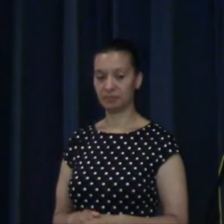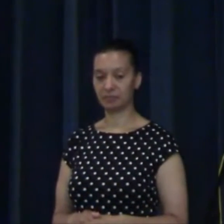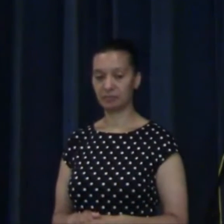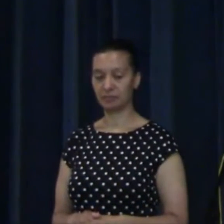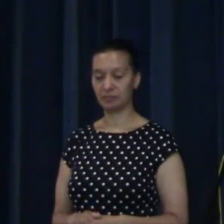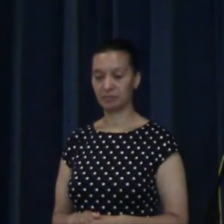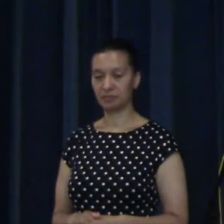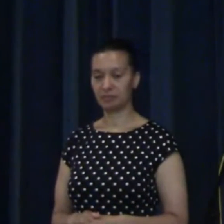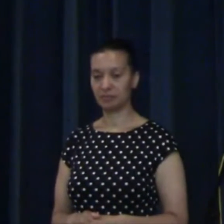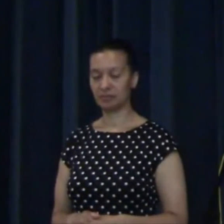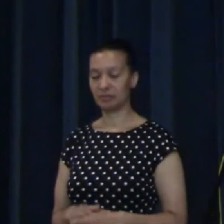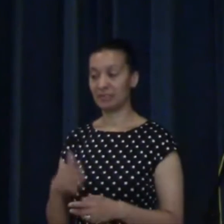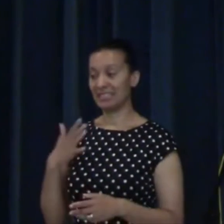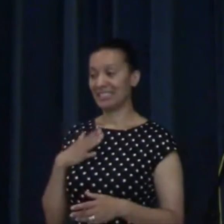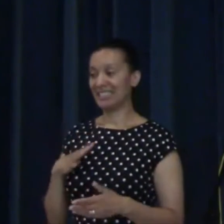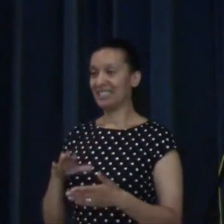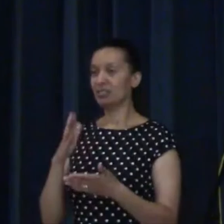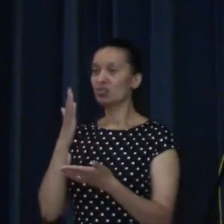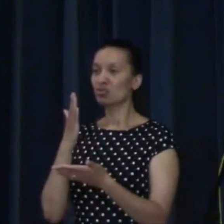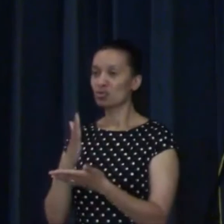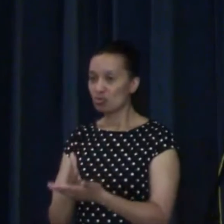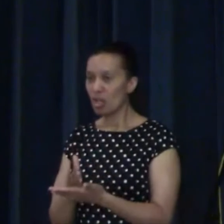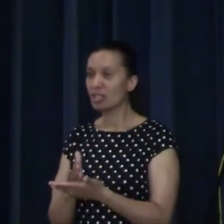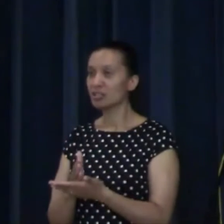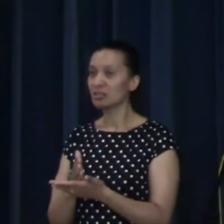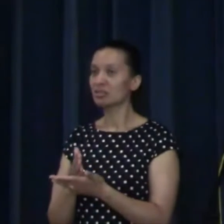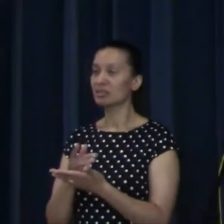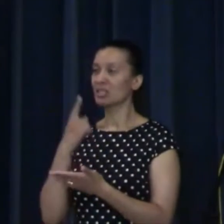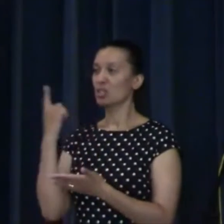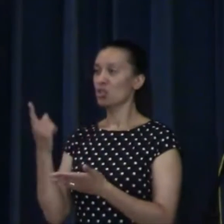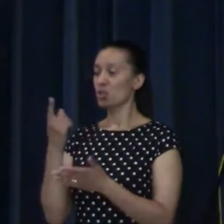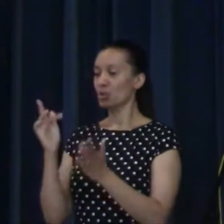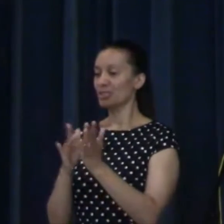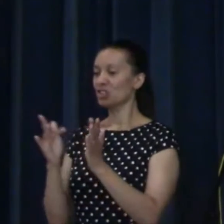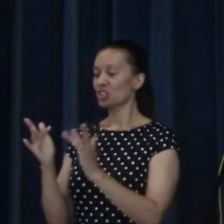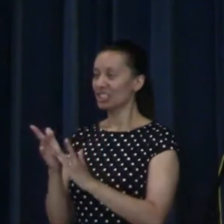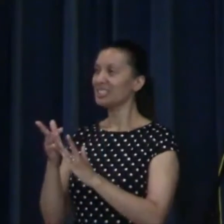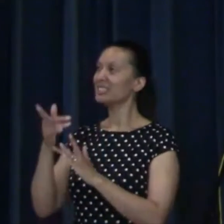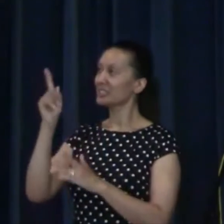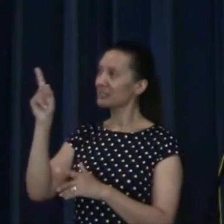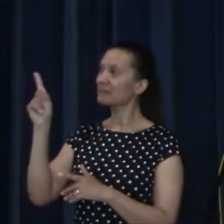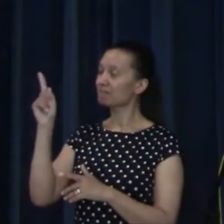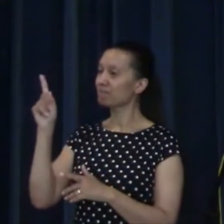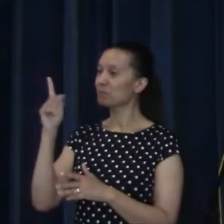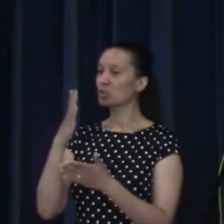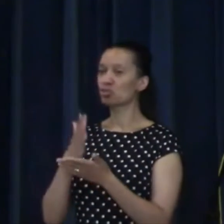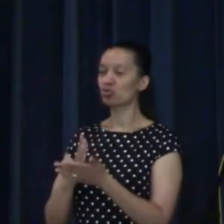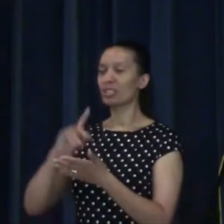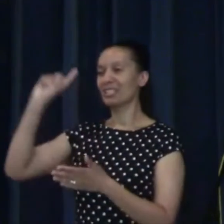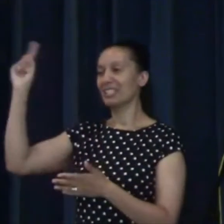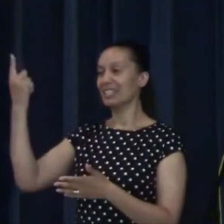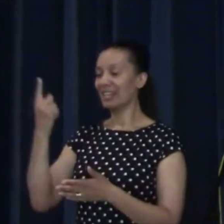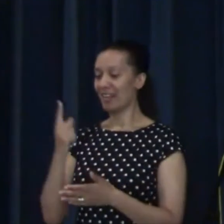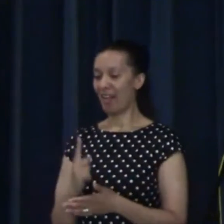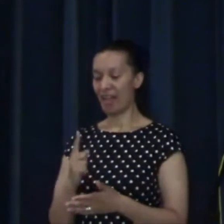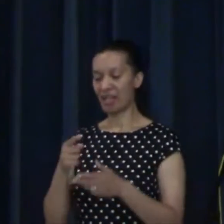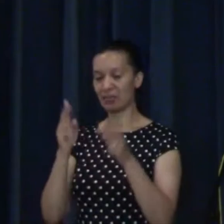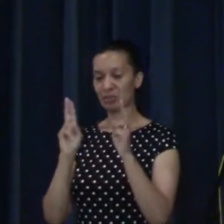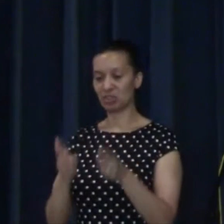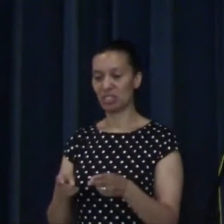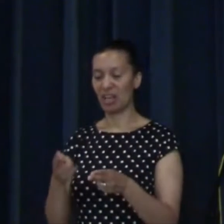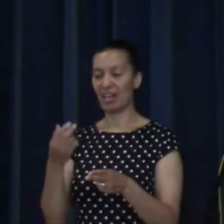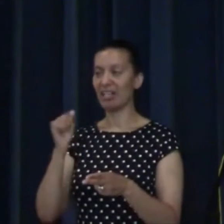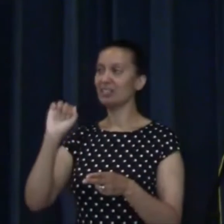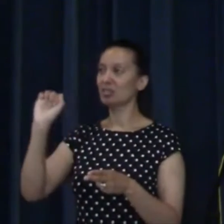You need to put your trust in who Jesus was in the Son of God. That he came and died for your